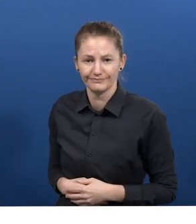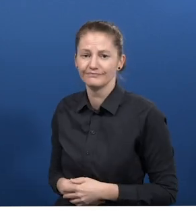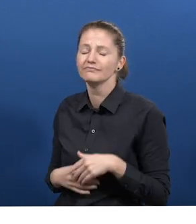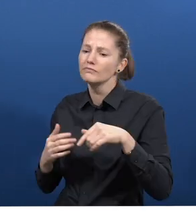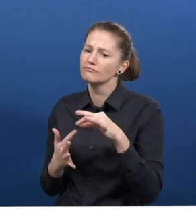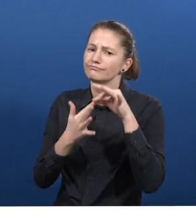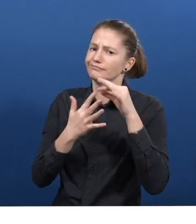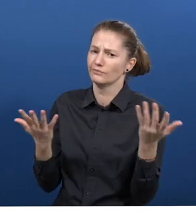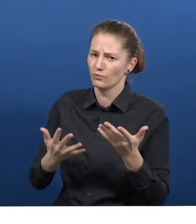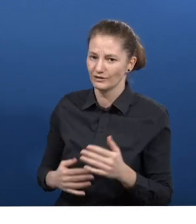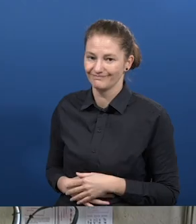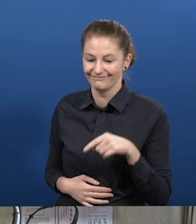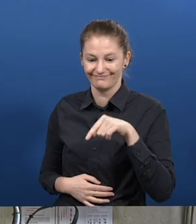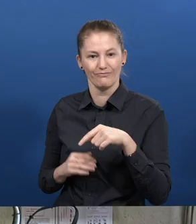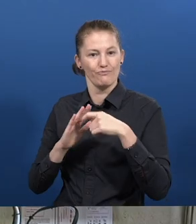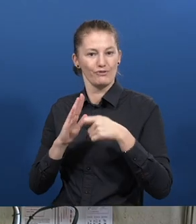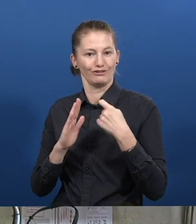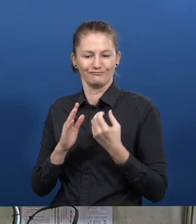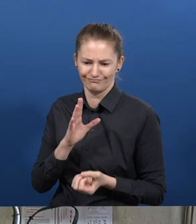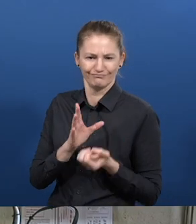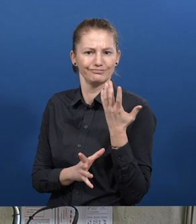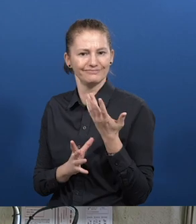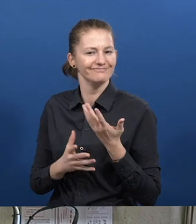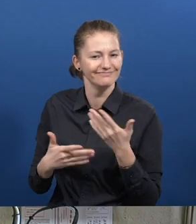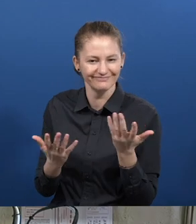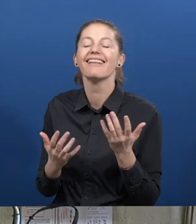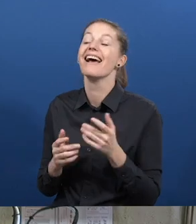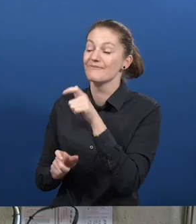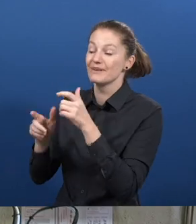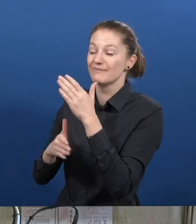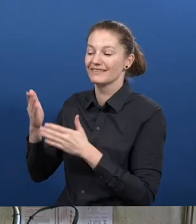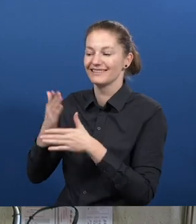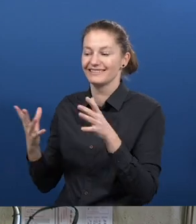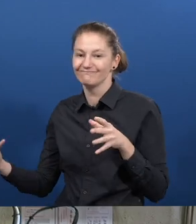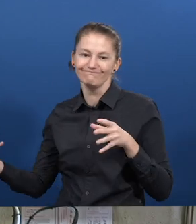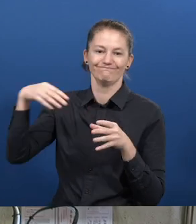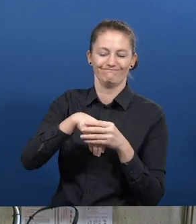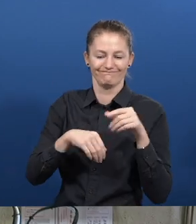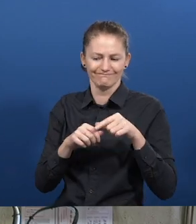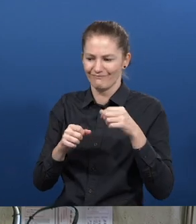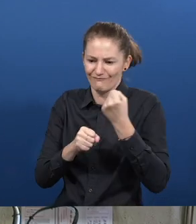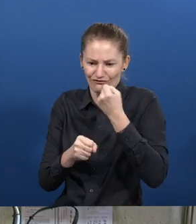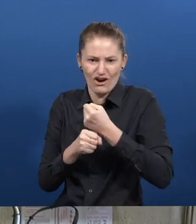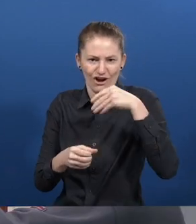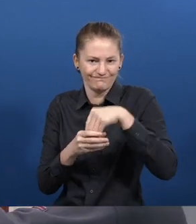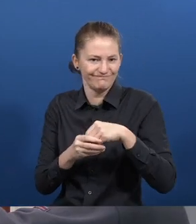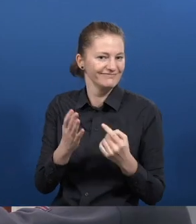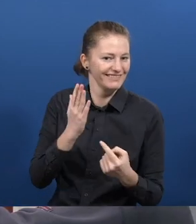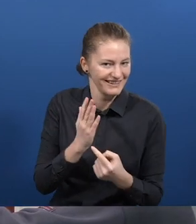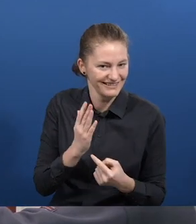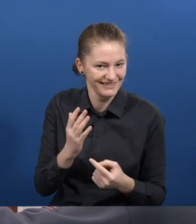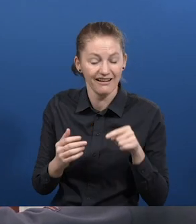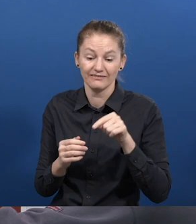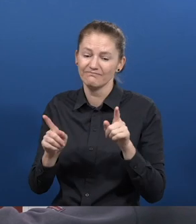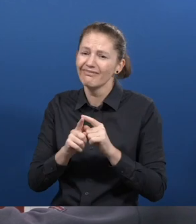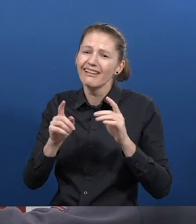MyHumanKit? The trigger for MyHumanKit is the encounter between a person with a disability and a fab lab. From this